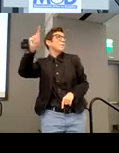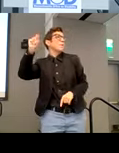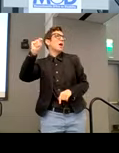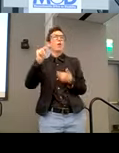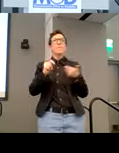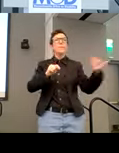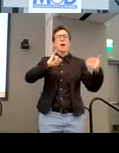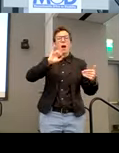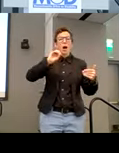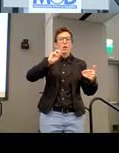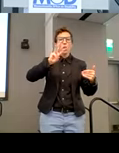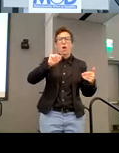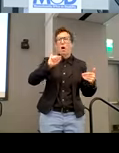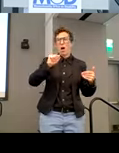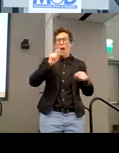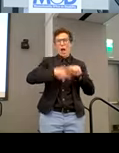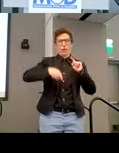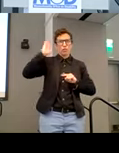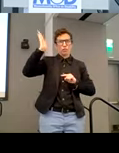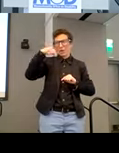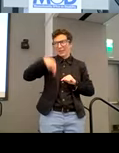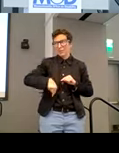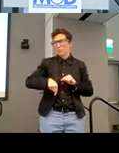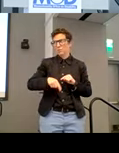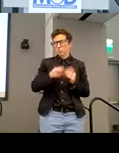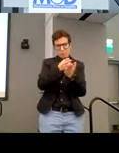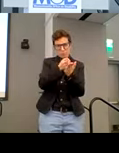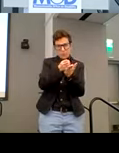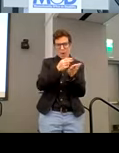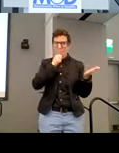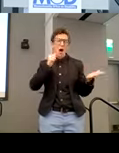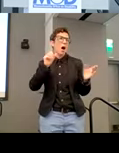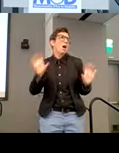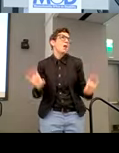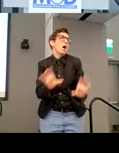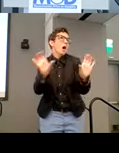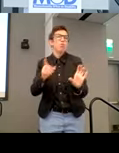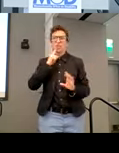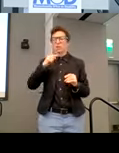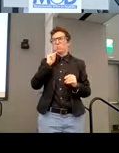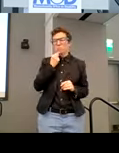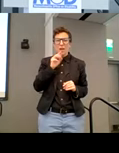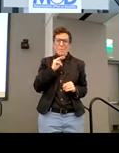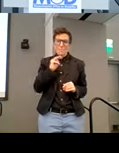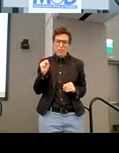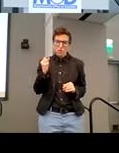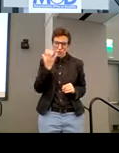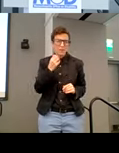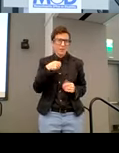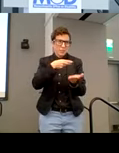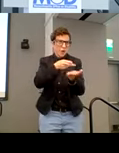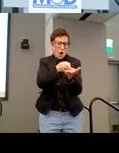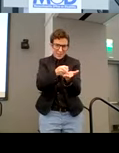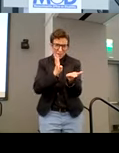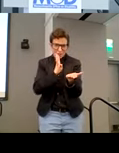Iowa, wouldn't be able to do a talk like this. It's really, I just want to say that's very authentic. I didn't like,